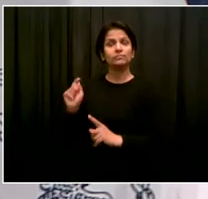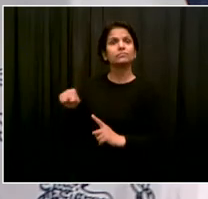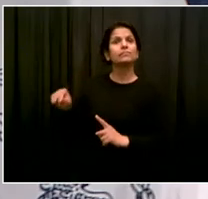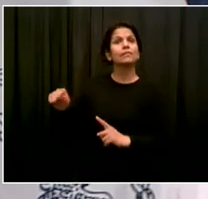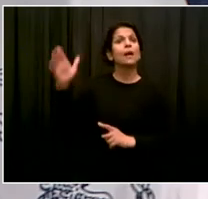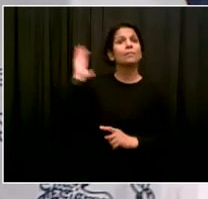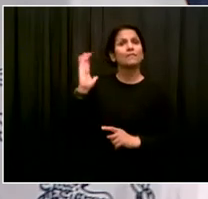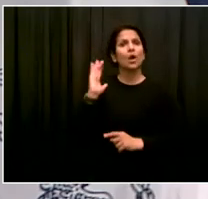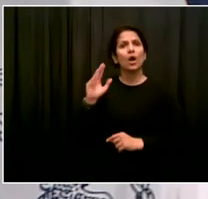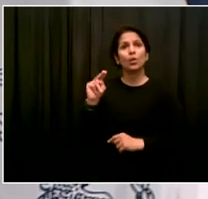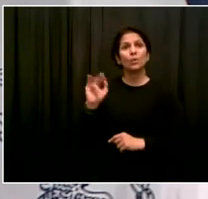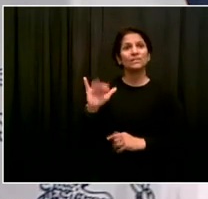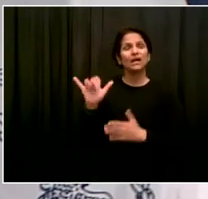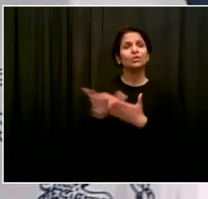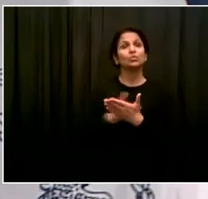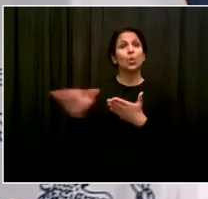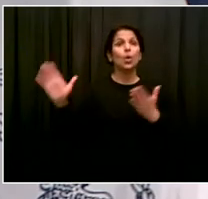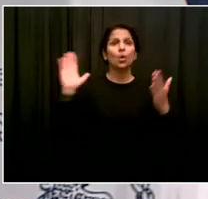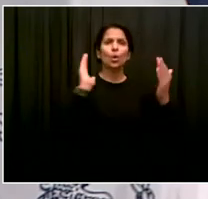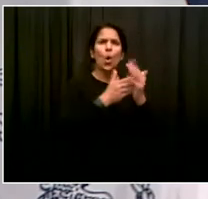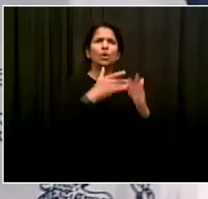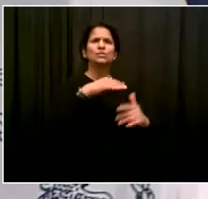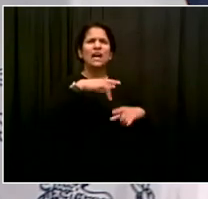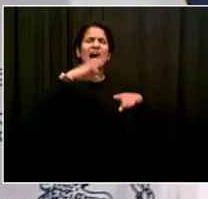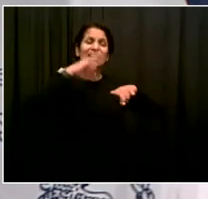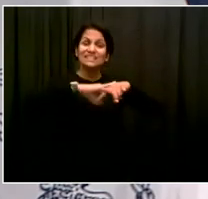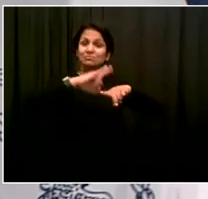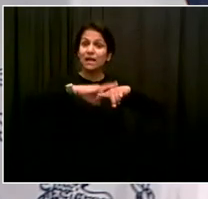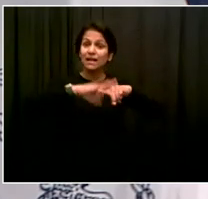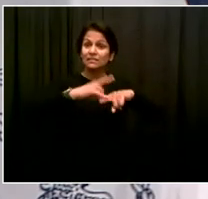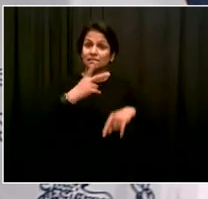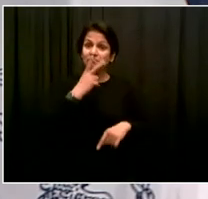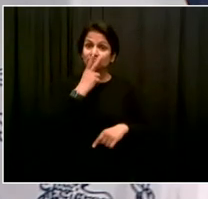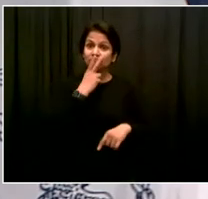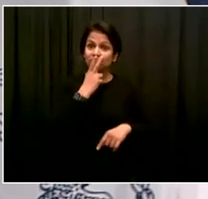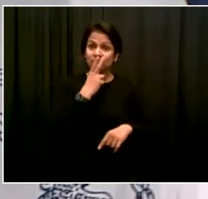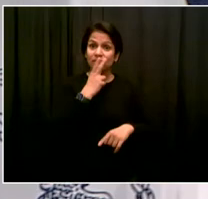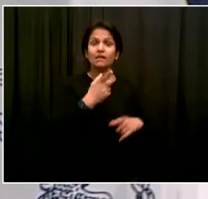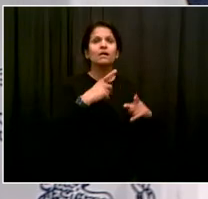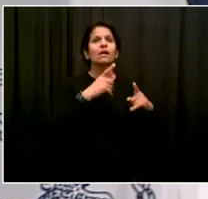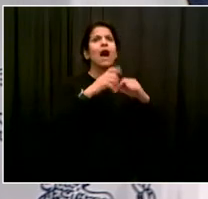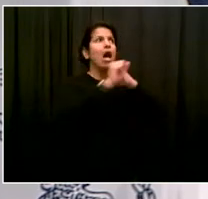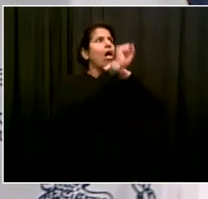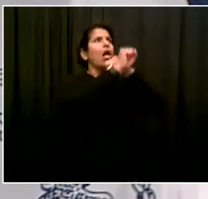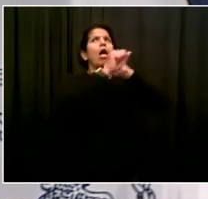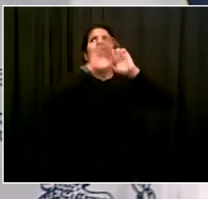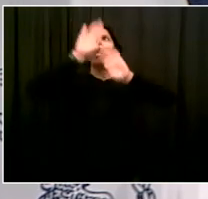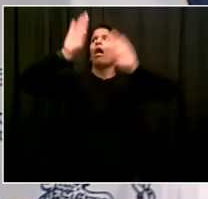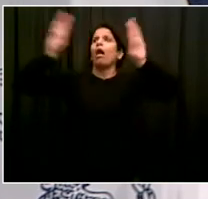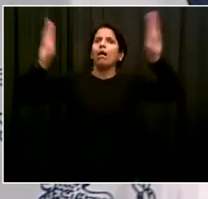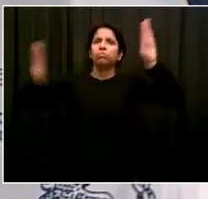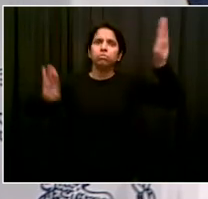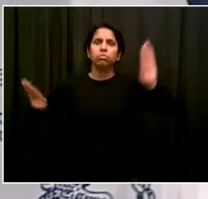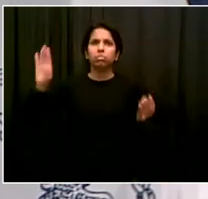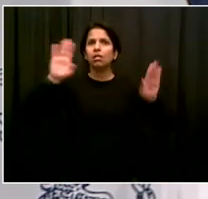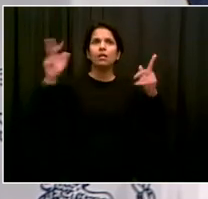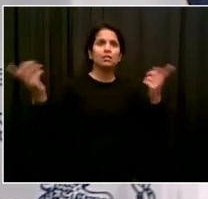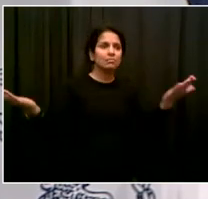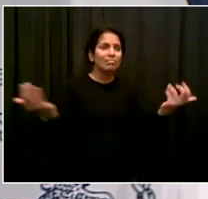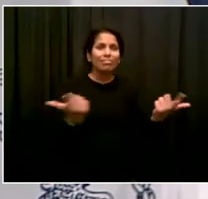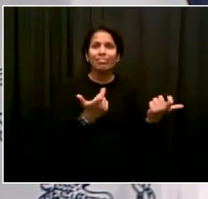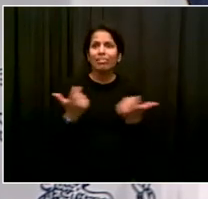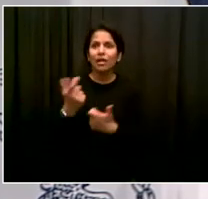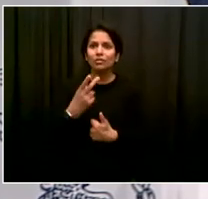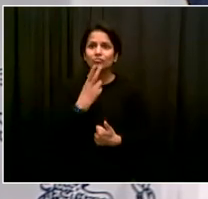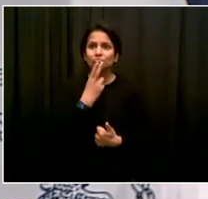advertising, to hook generations of young people to cigarette smoking. And there was a lot of success